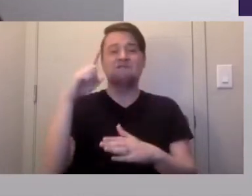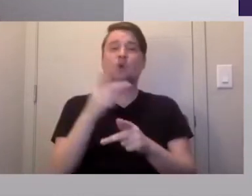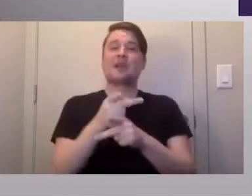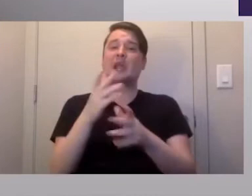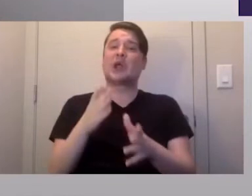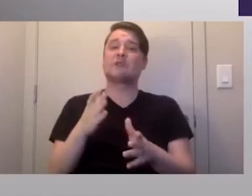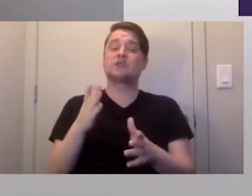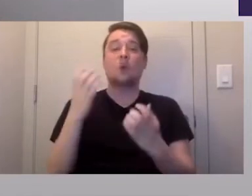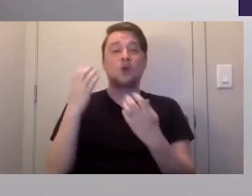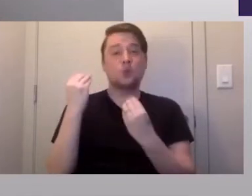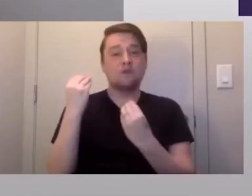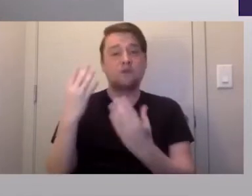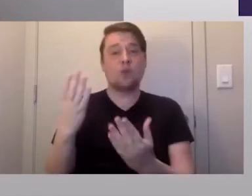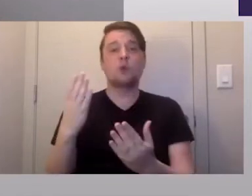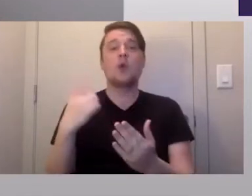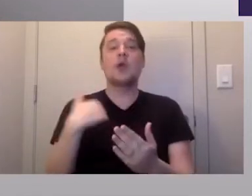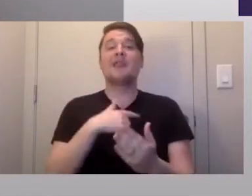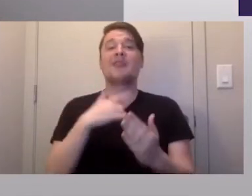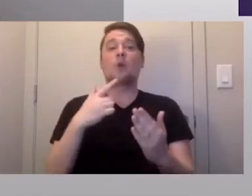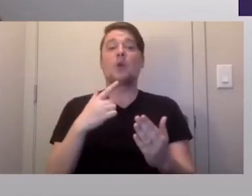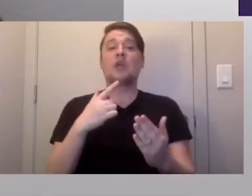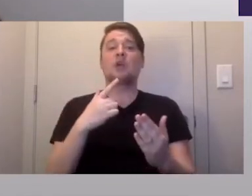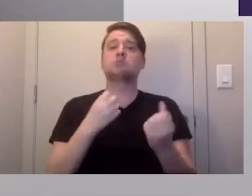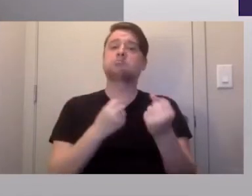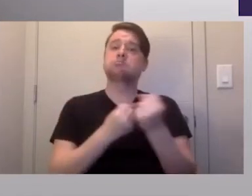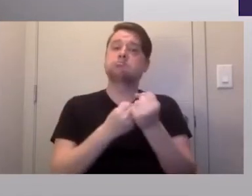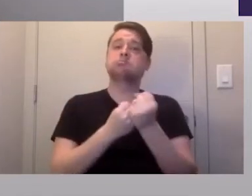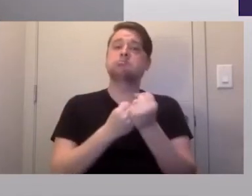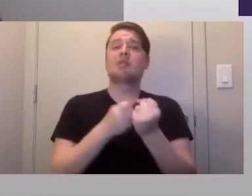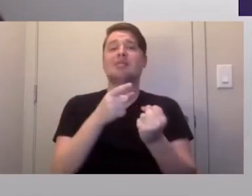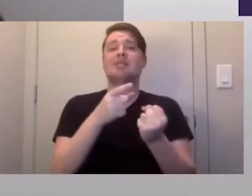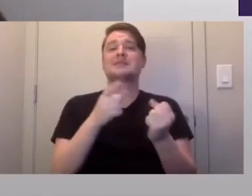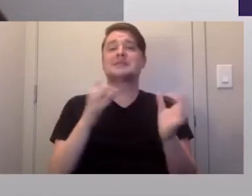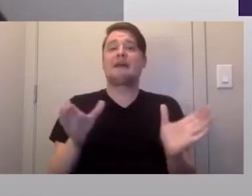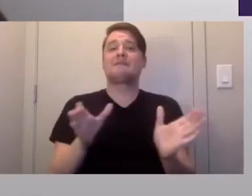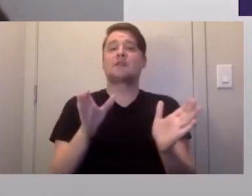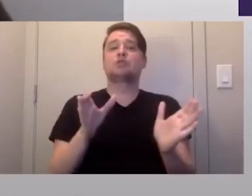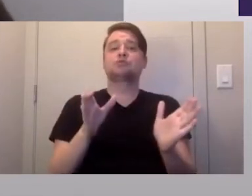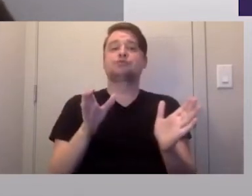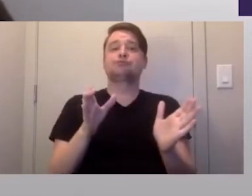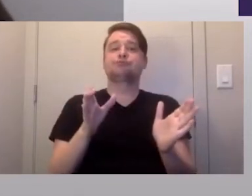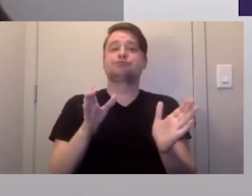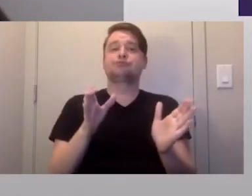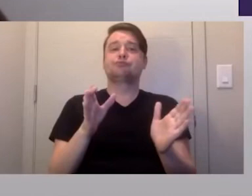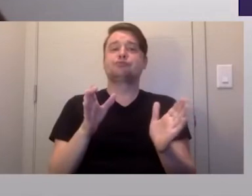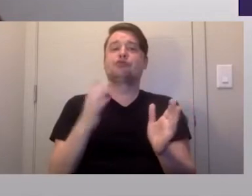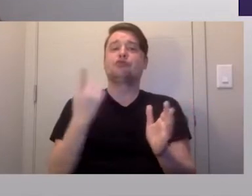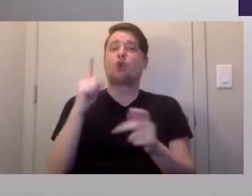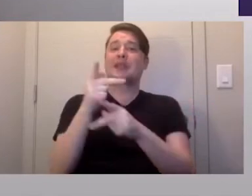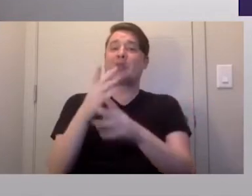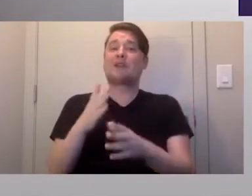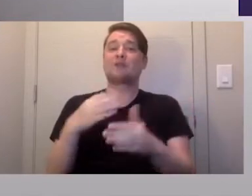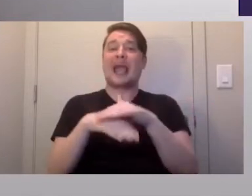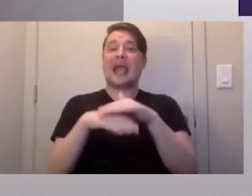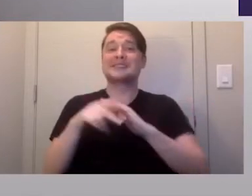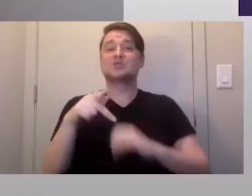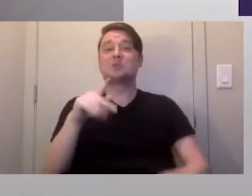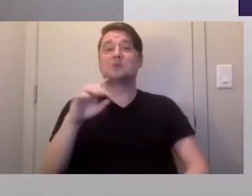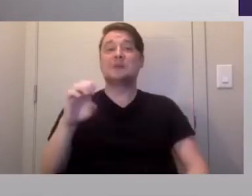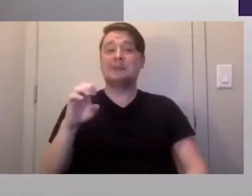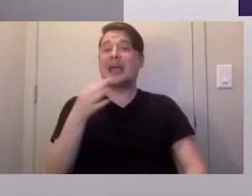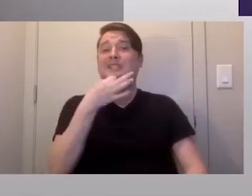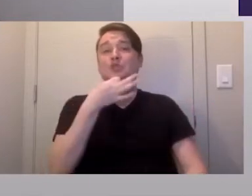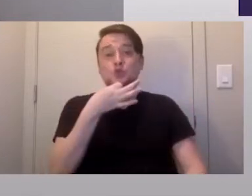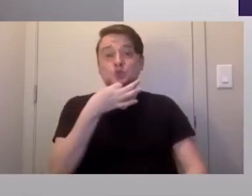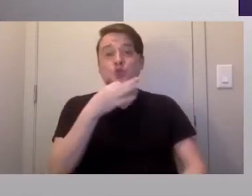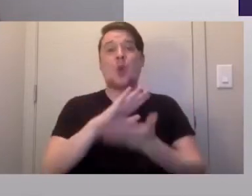know that we are lending our voice to this effort, actively working on getting caregivers access to PPE as soon as it